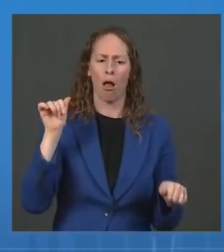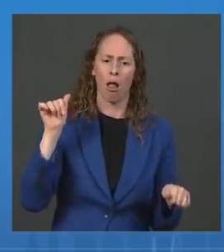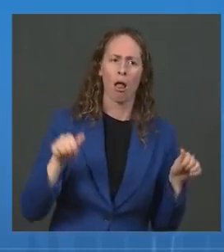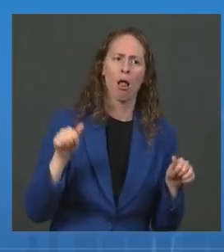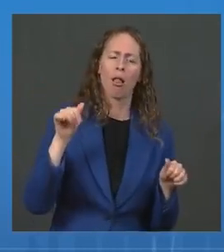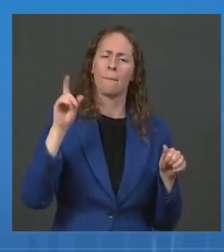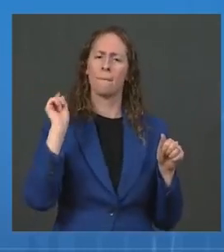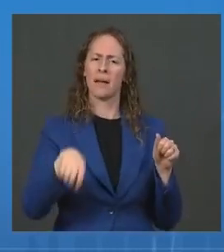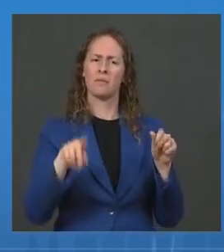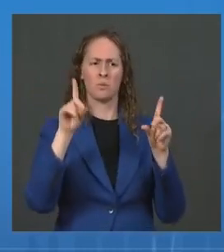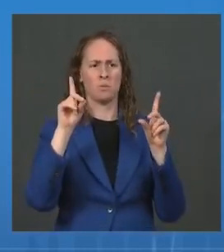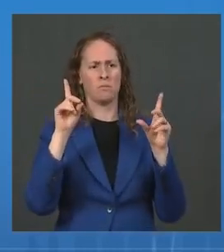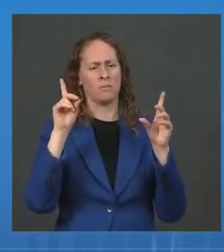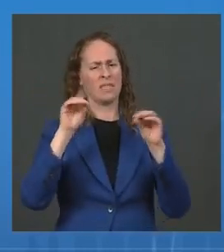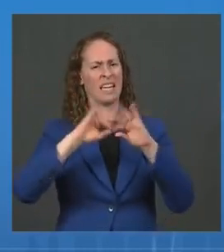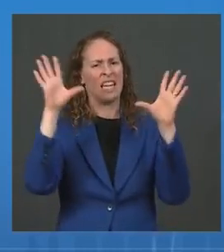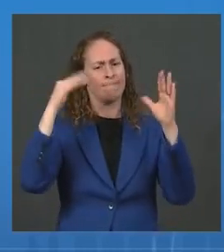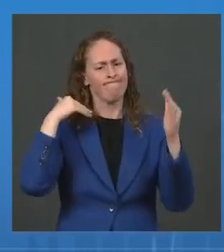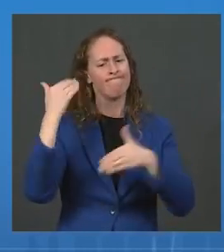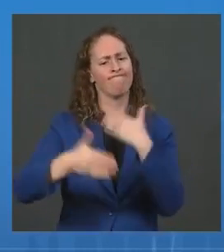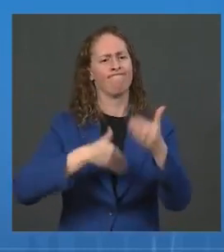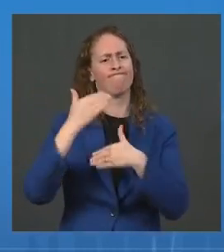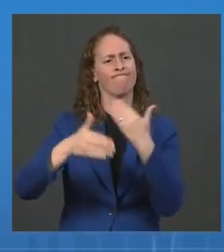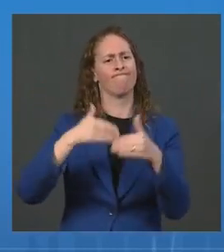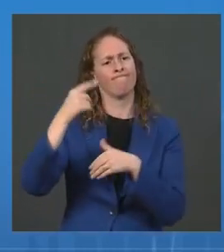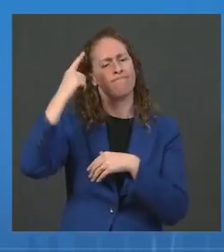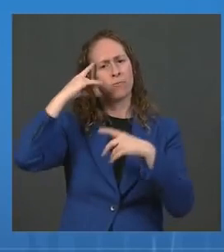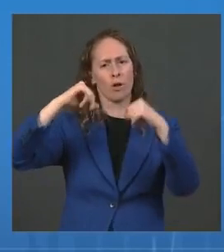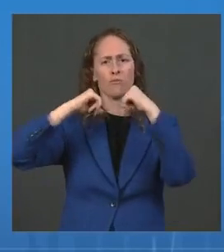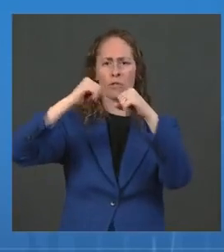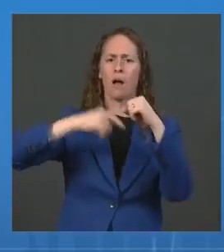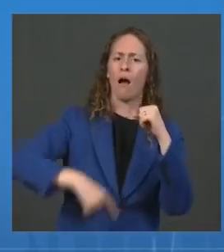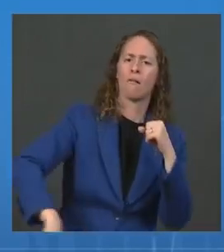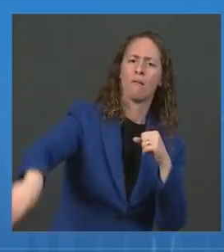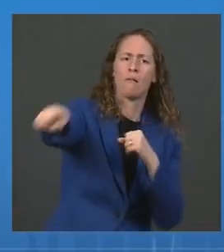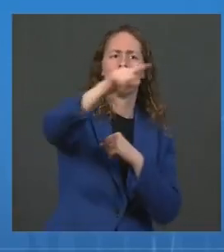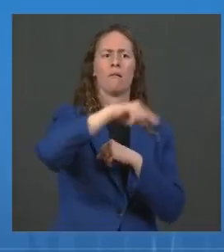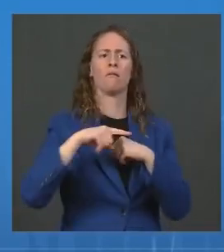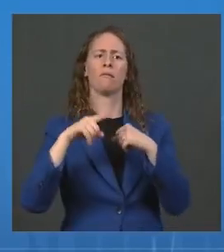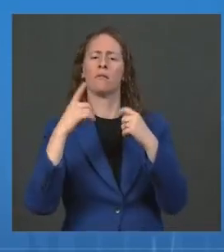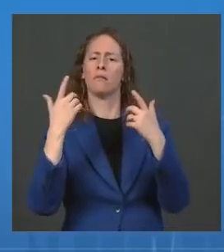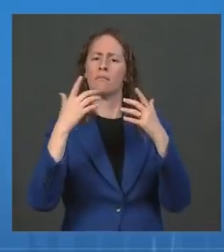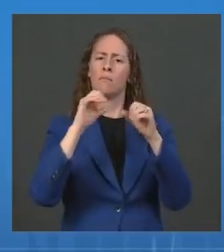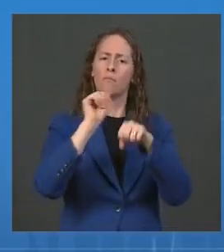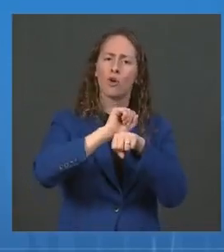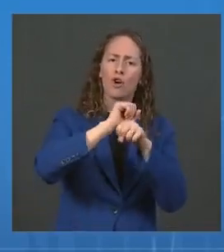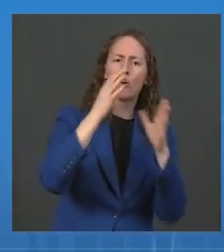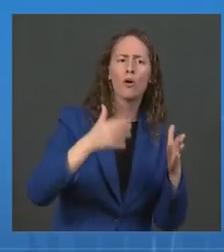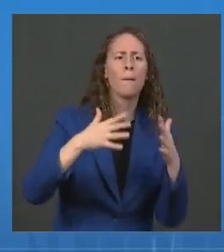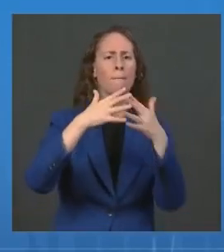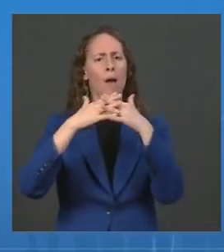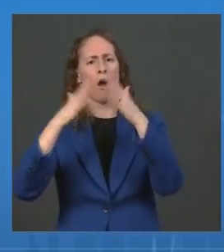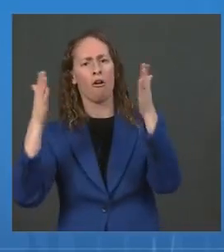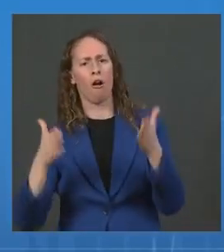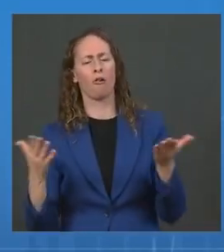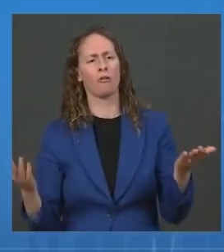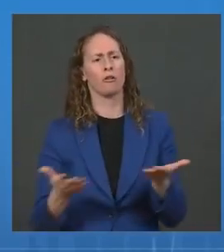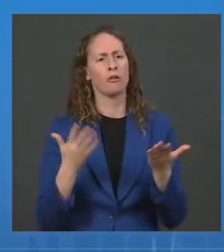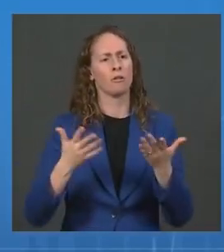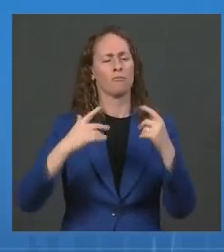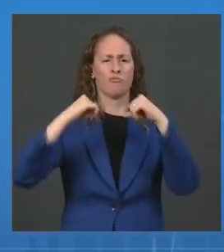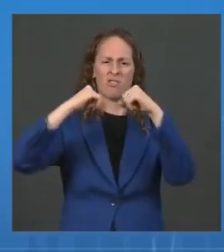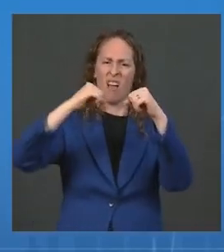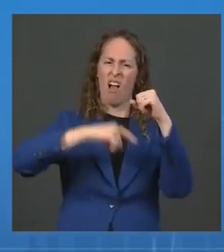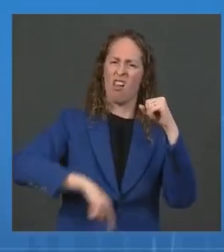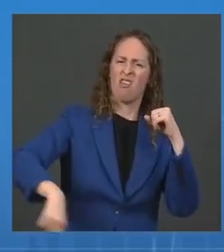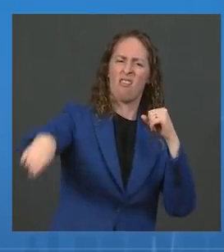did yesterday to protect workers and the American people and accelerate our path out of this pandemic.